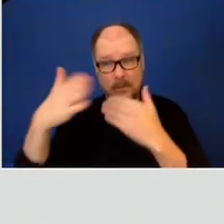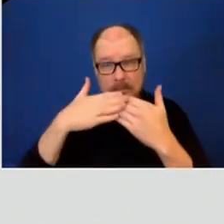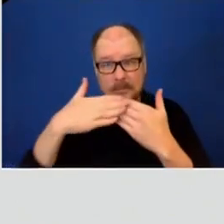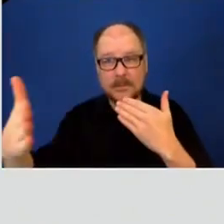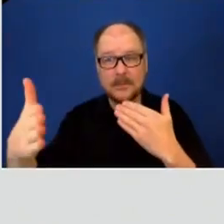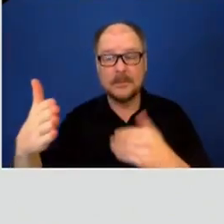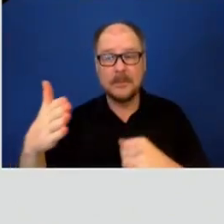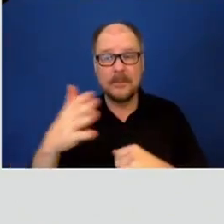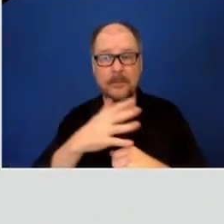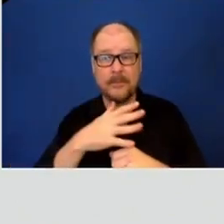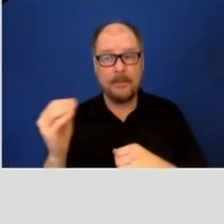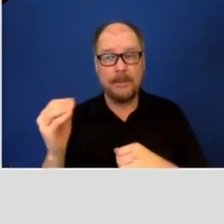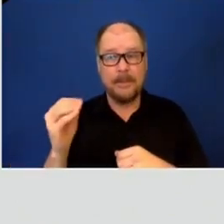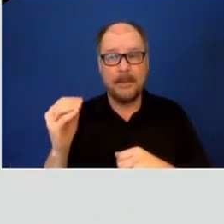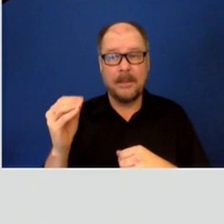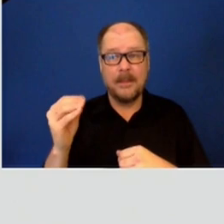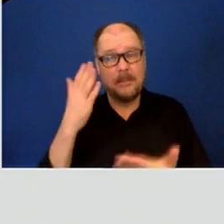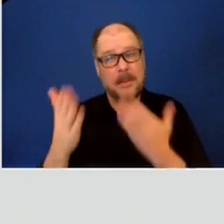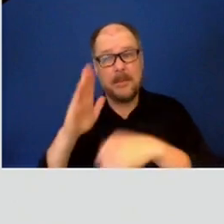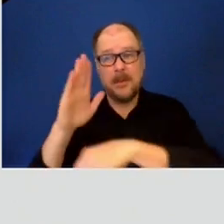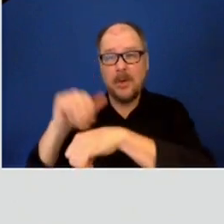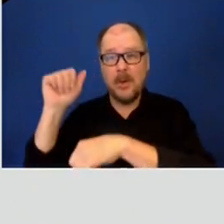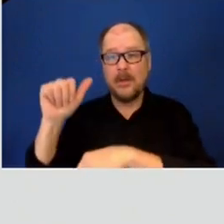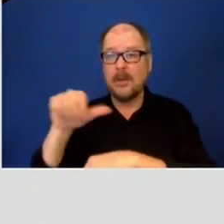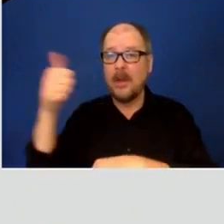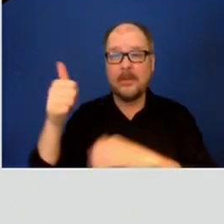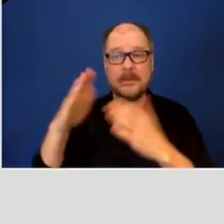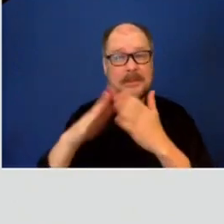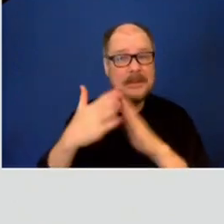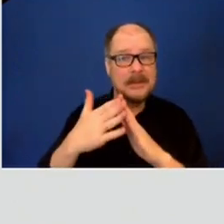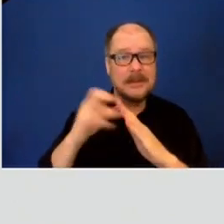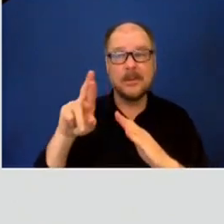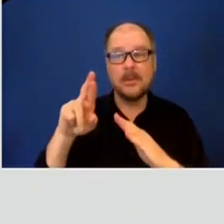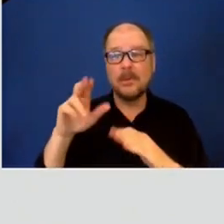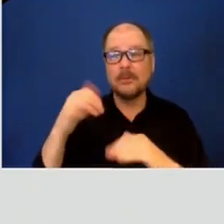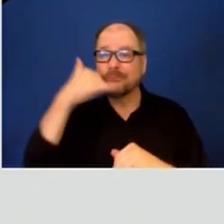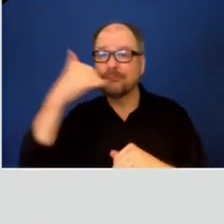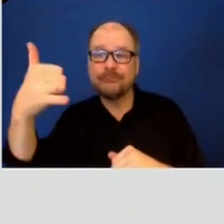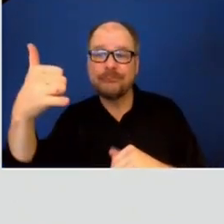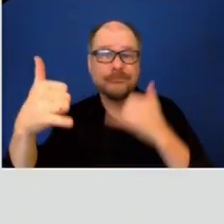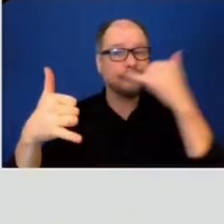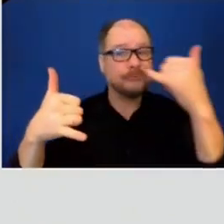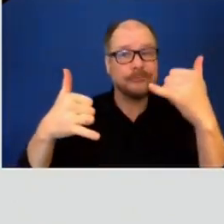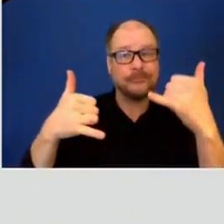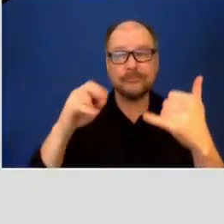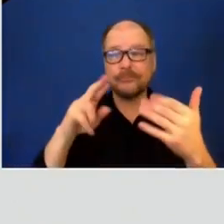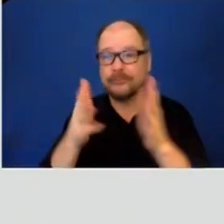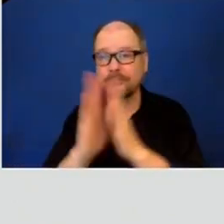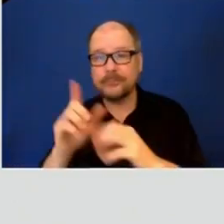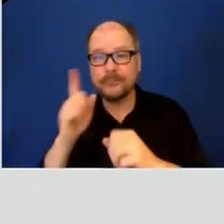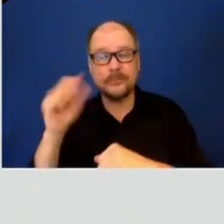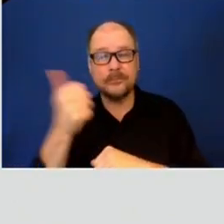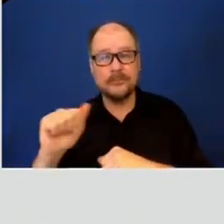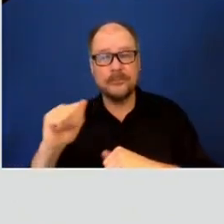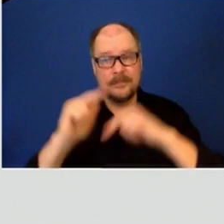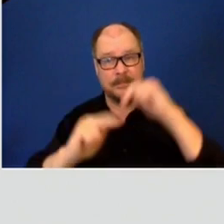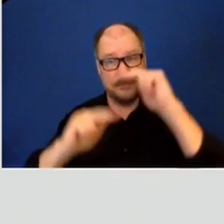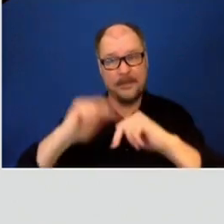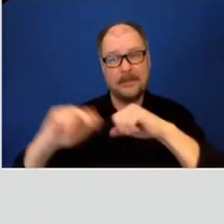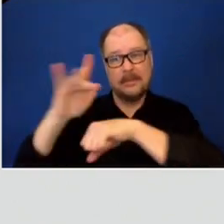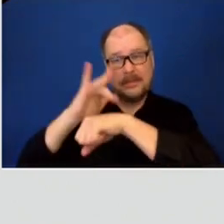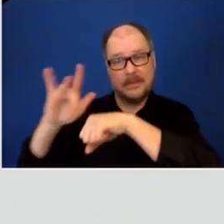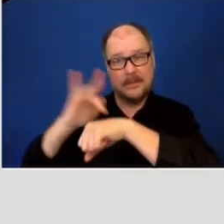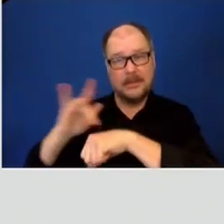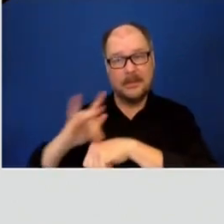calling other cities or are there any empty buildings you guys are considering using that could be a more